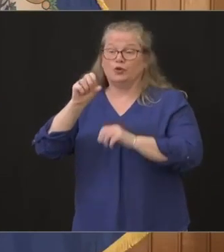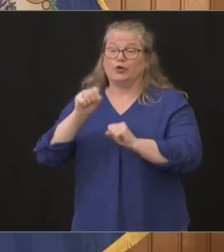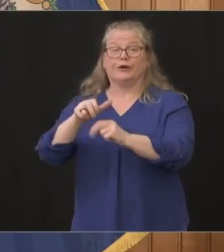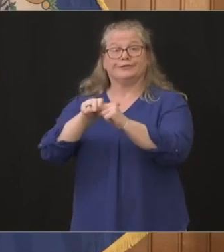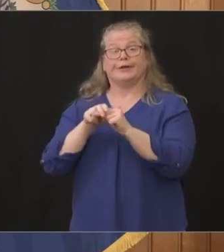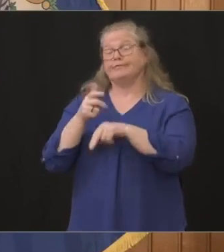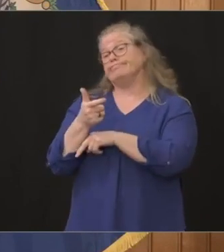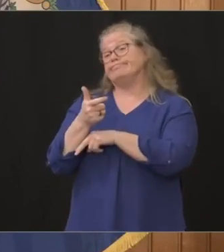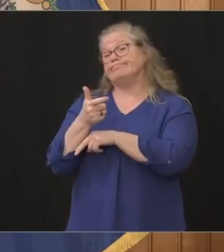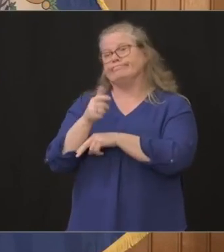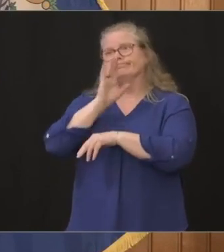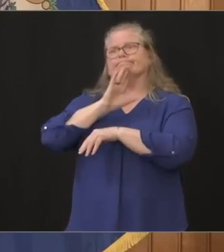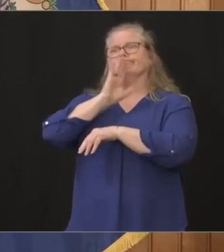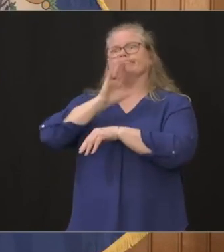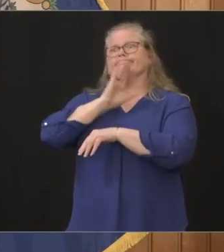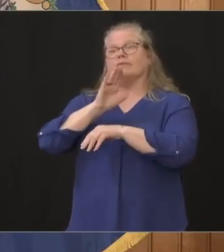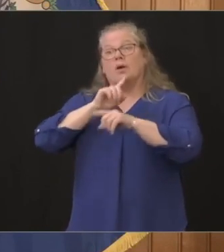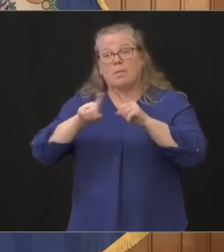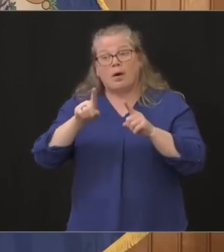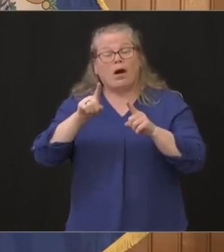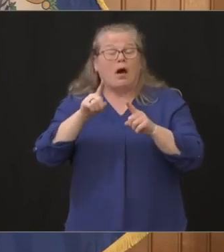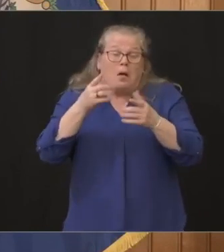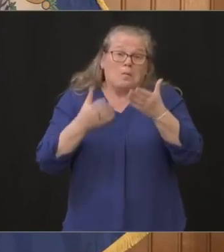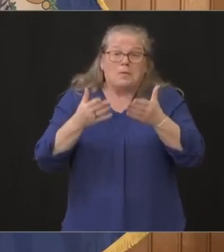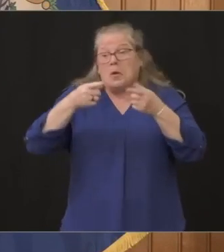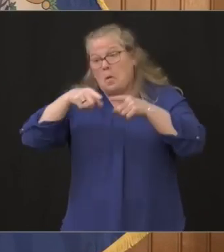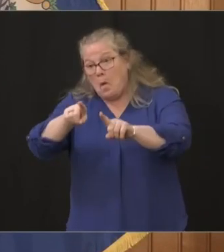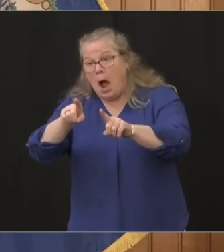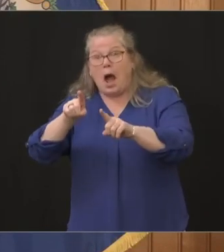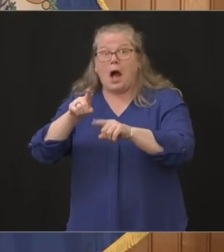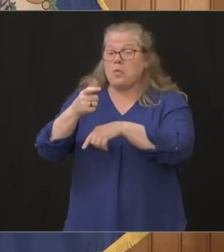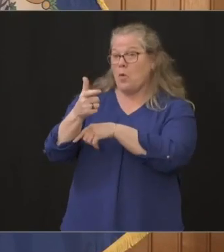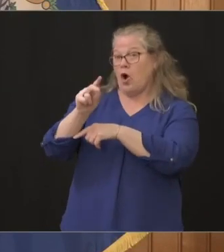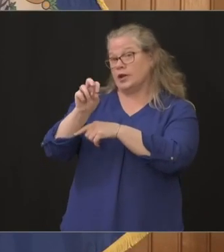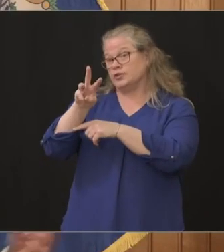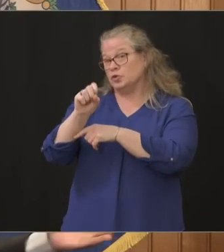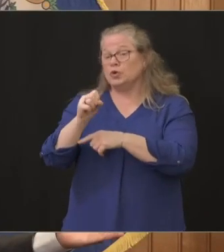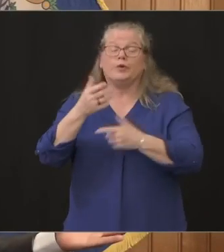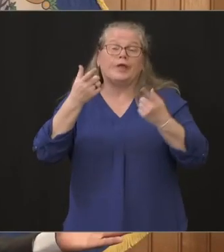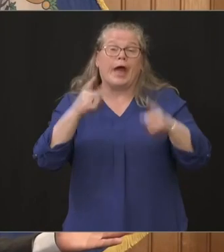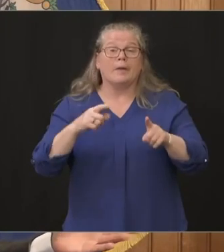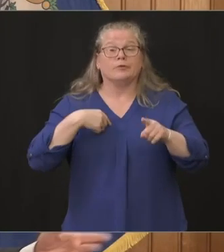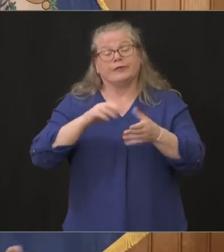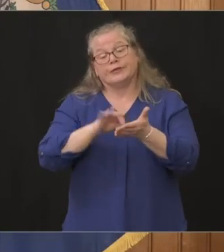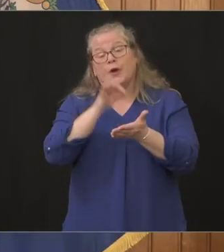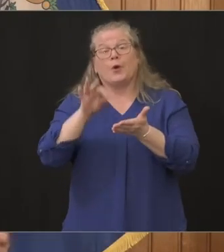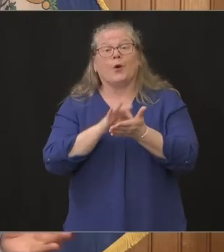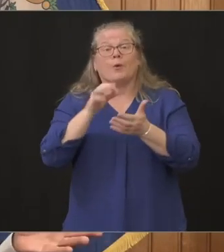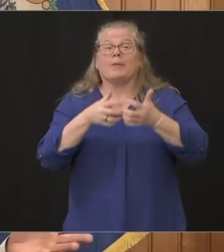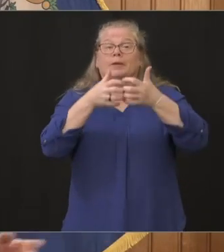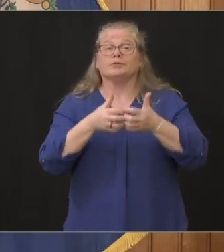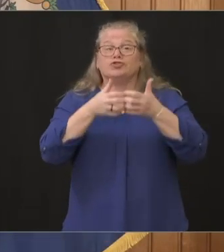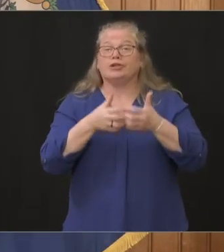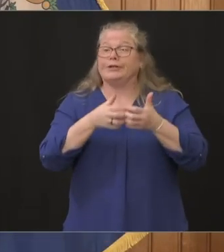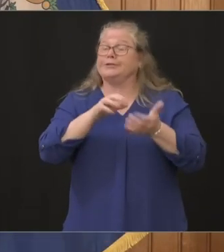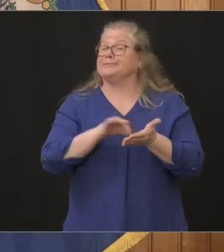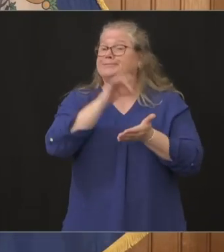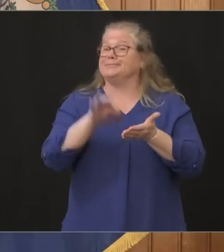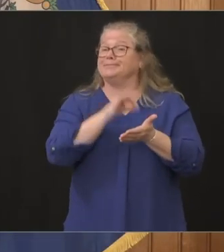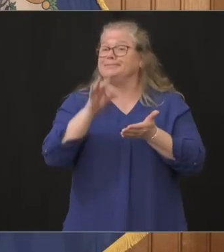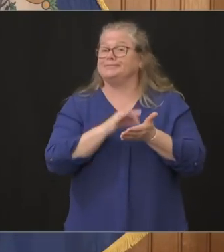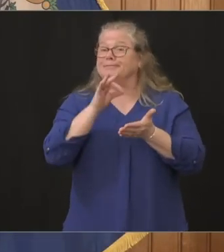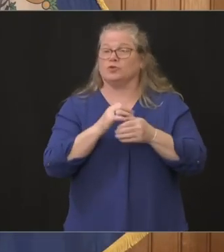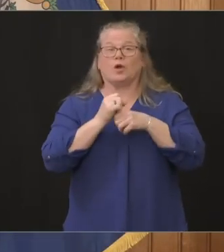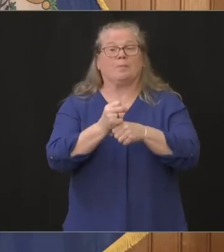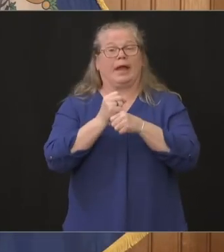was impressed by the number of folks with sewing machines who are making surgical masks and I think Hartford Health has some designs on how to do it the